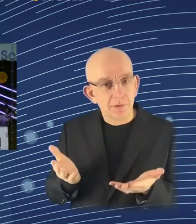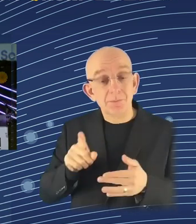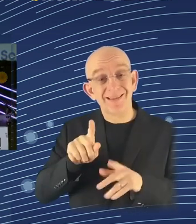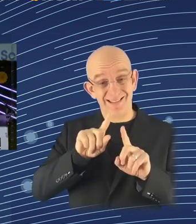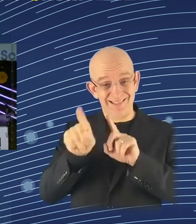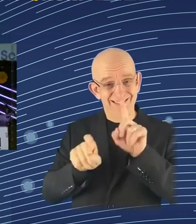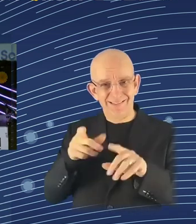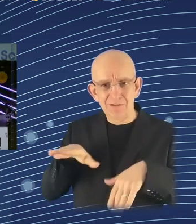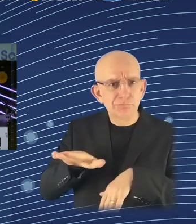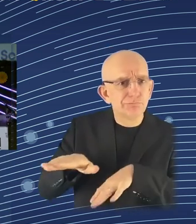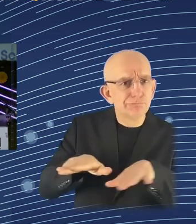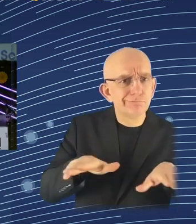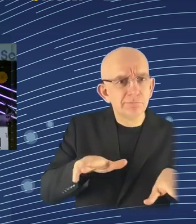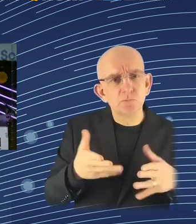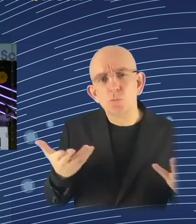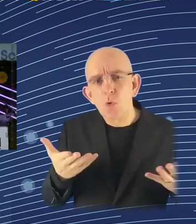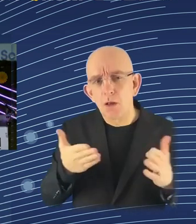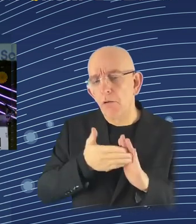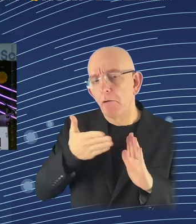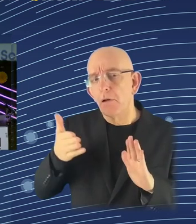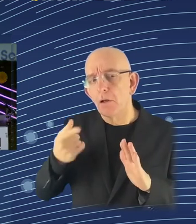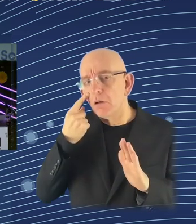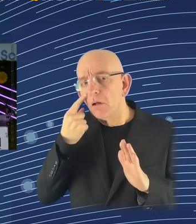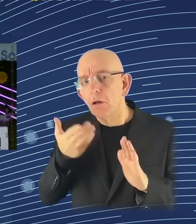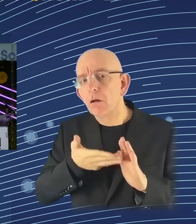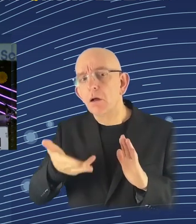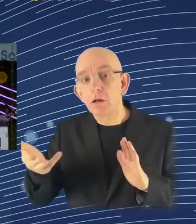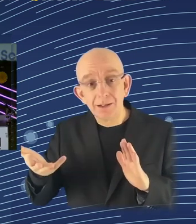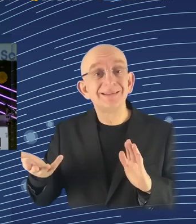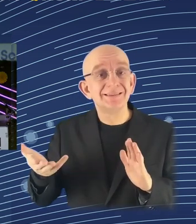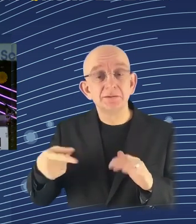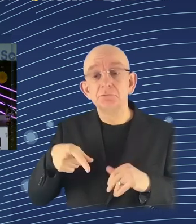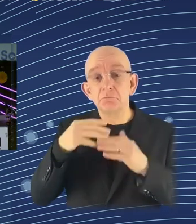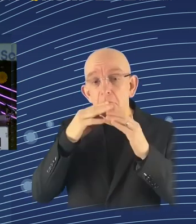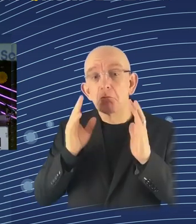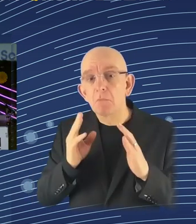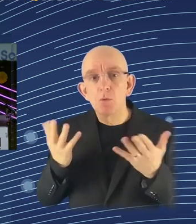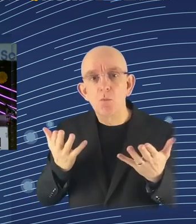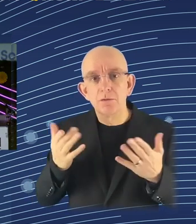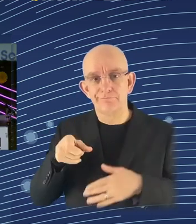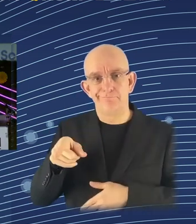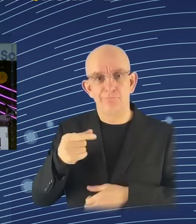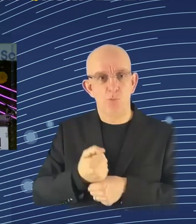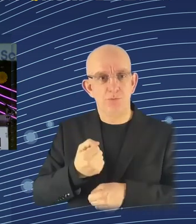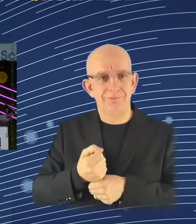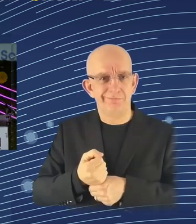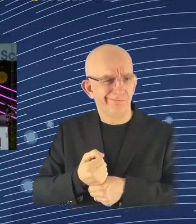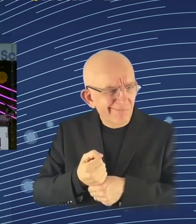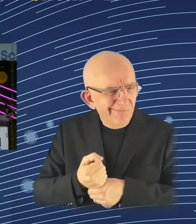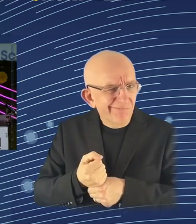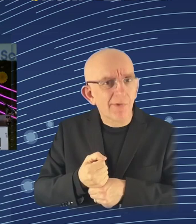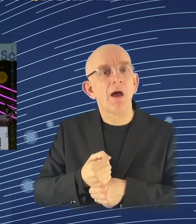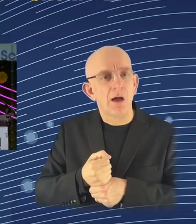Then the next unhappy thing is work and then when they say to them, what are you most unhappy about going to work? Number one is commuting.